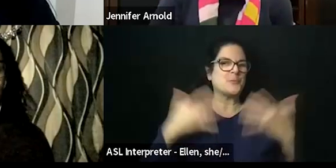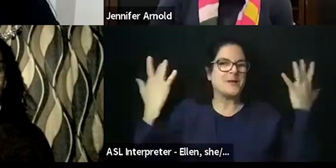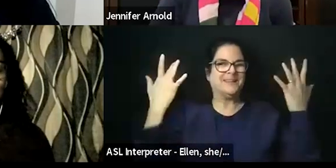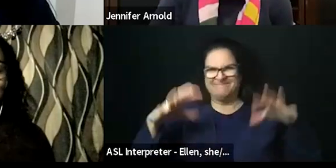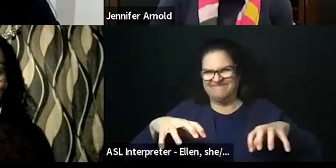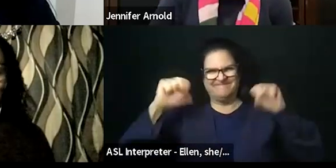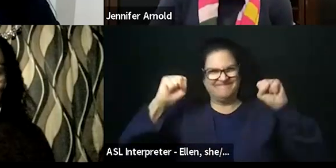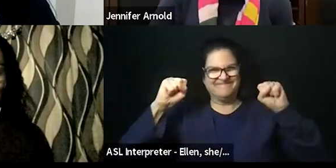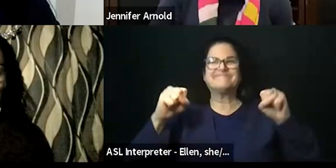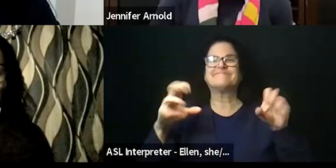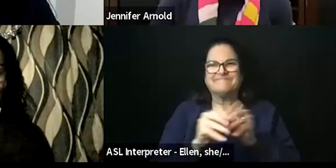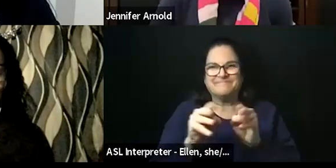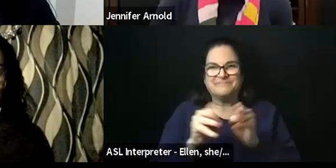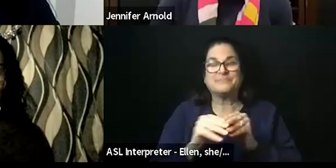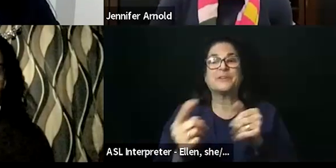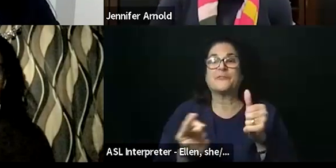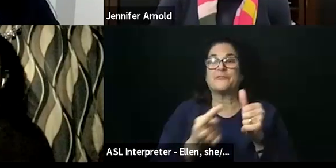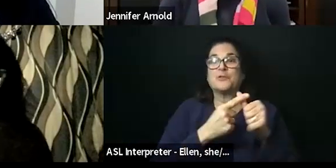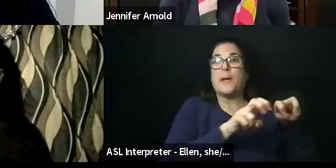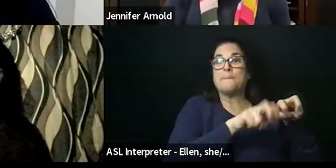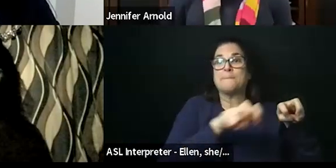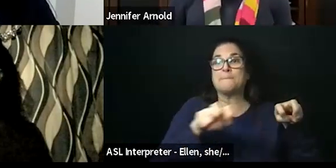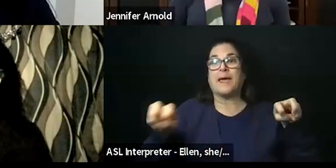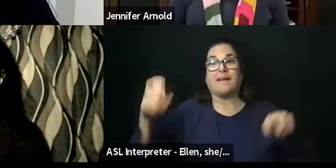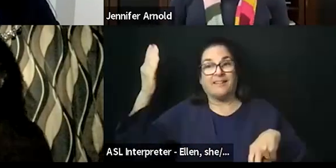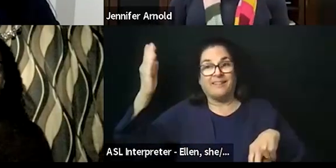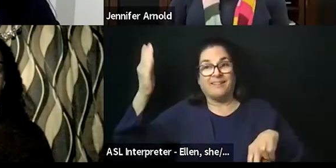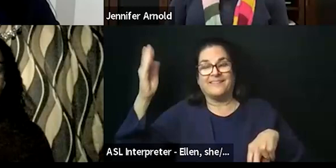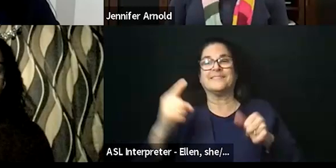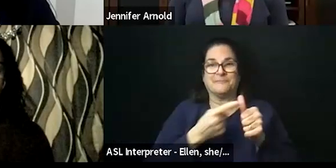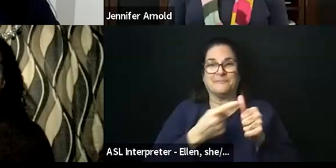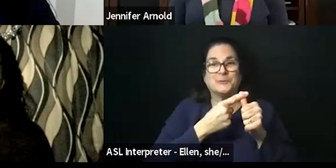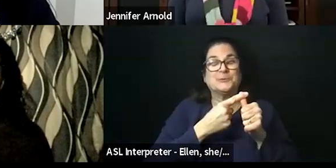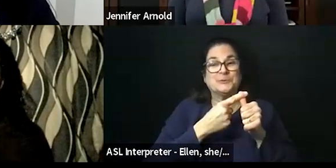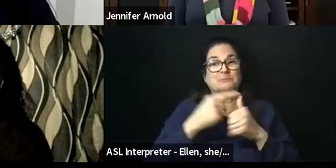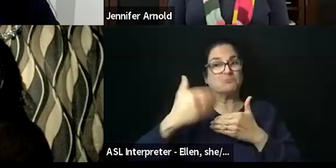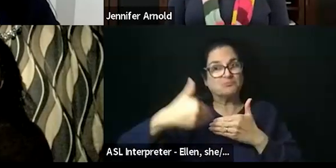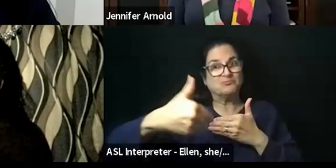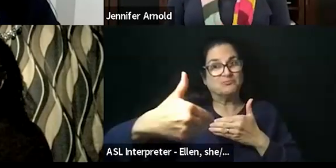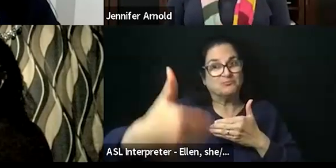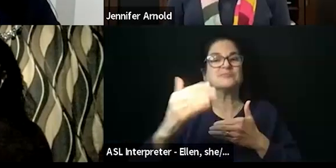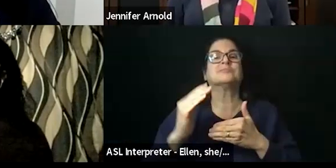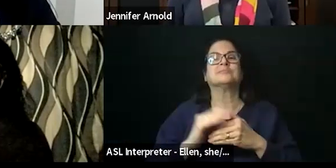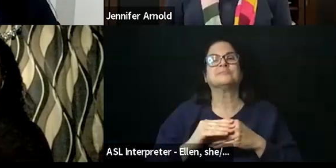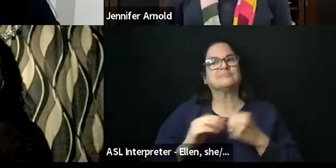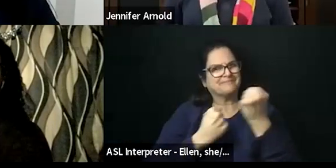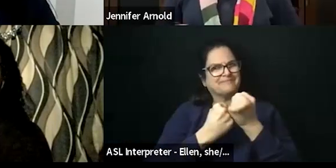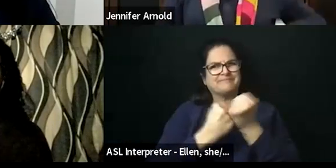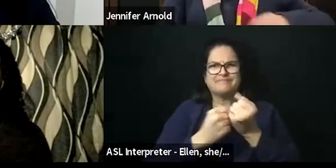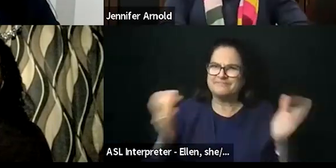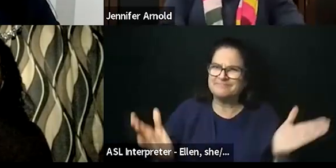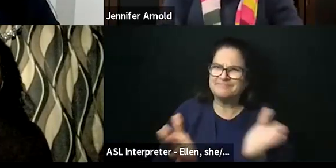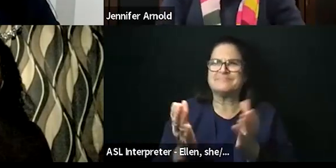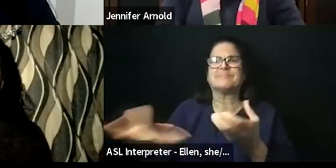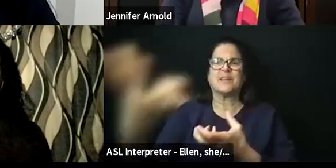Today's panel is the first in a series of such panels that will support our ongoing commitment to fostering inclusion and breaking